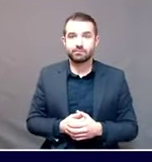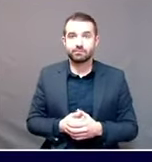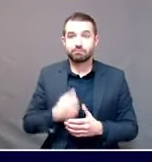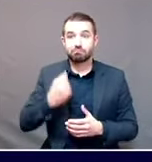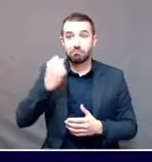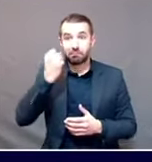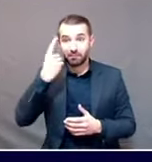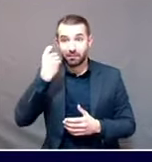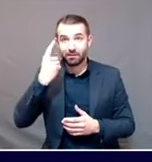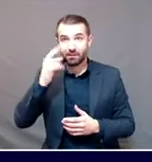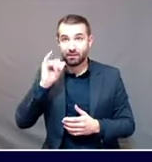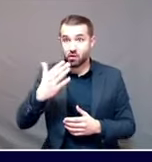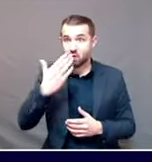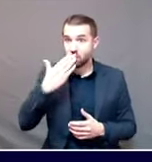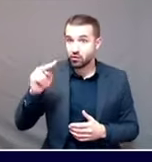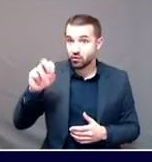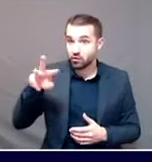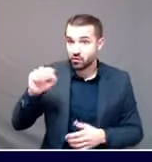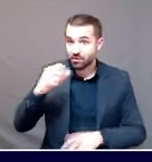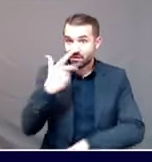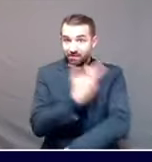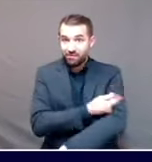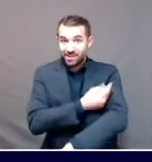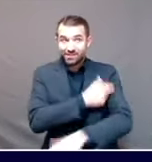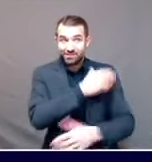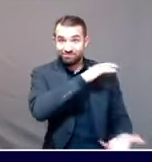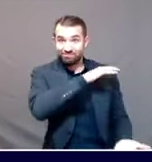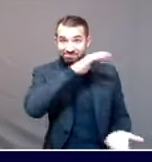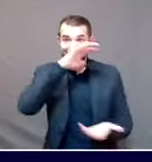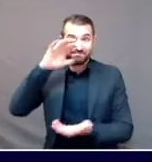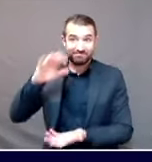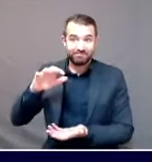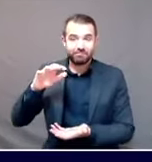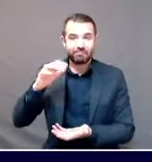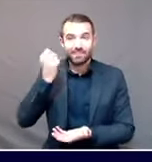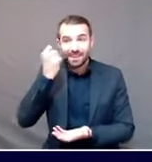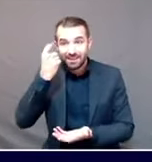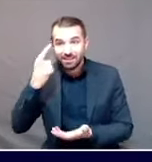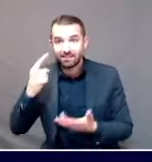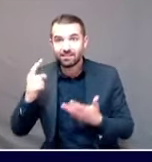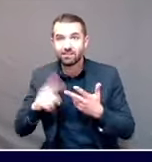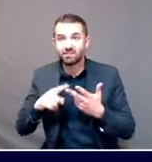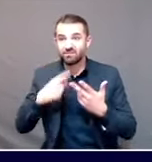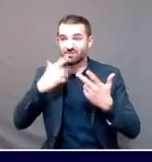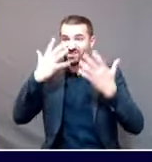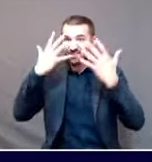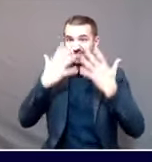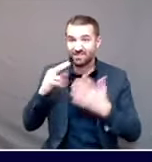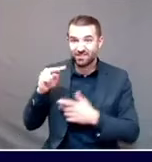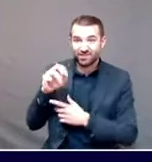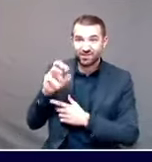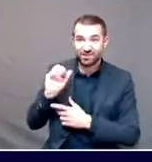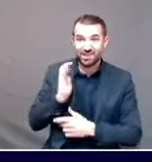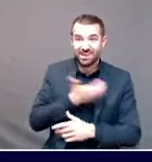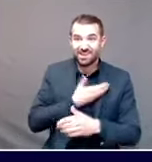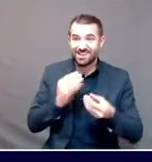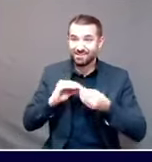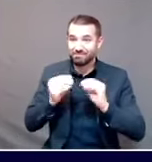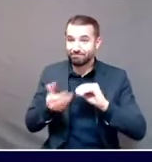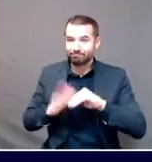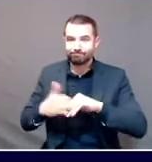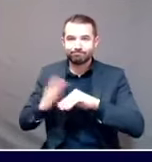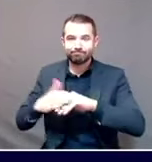cases in Maine continues to increase week upon week upon week. And with it, sadly, hospitalizations,